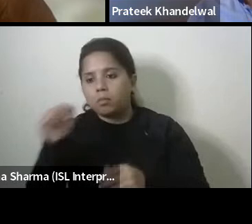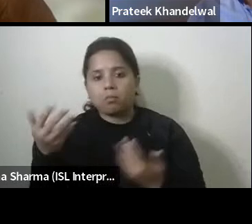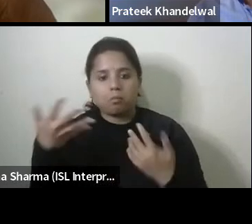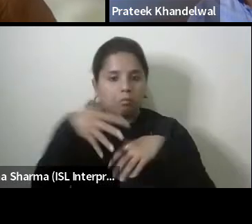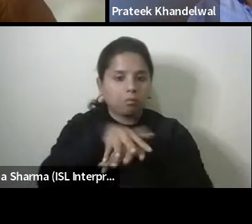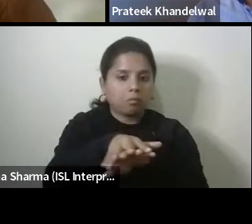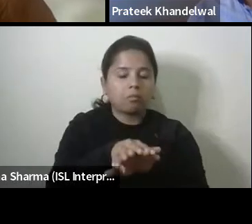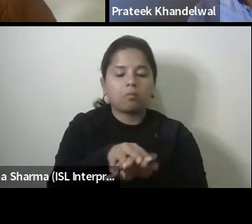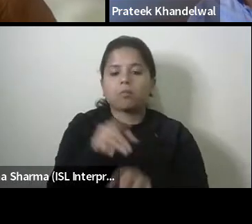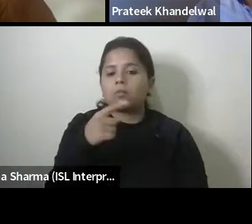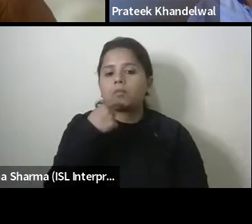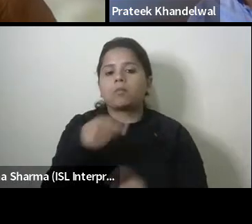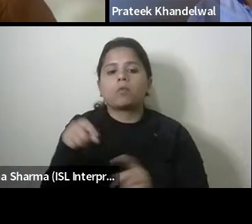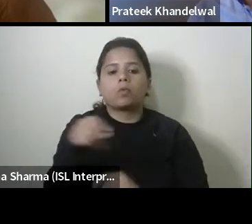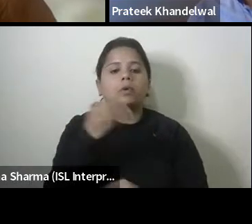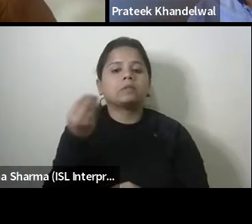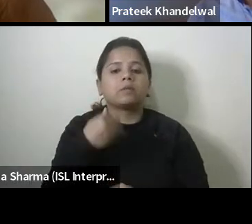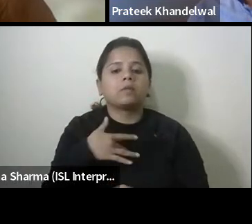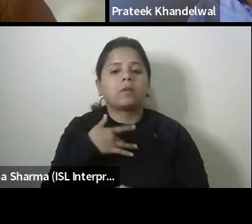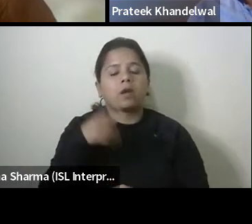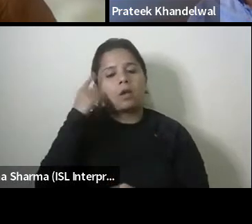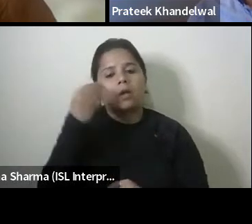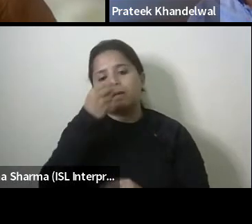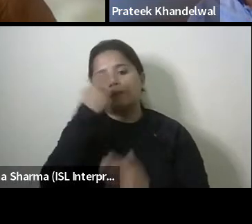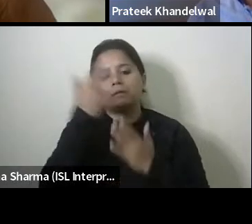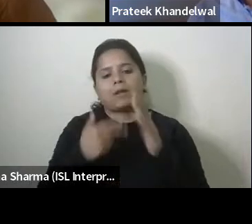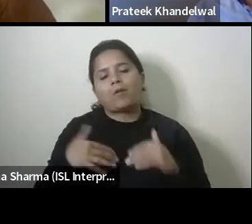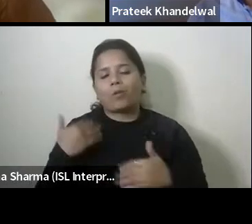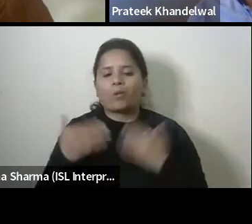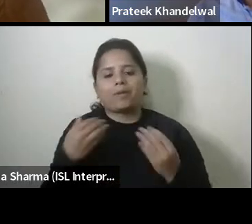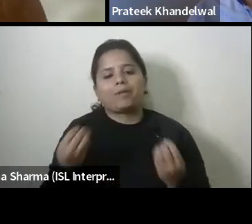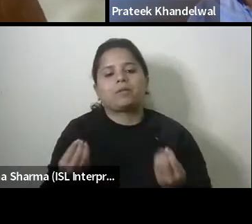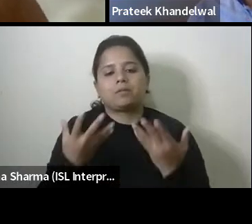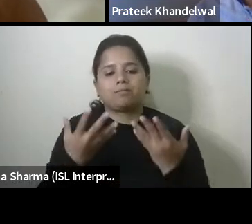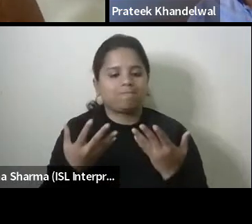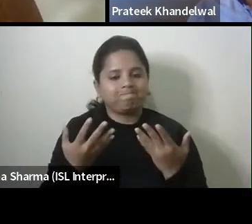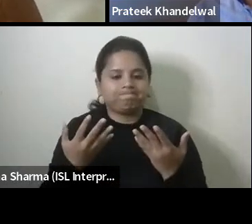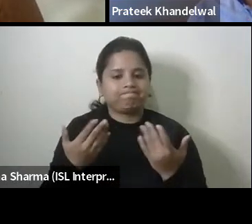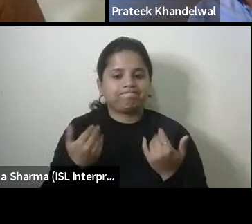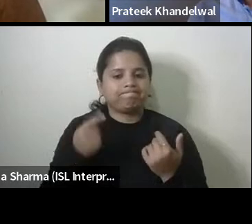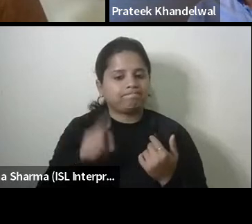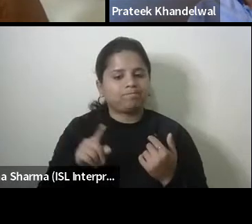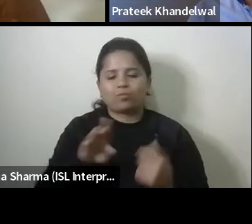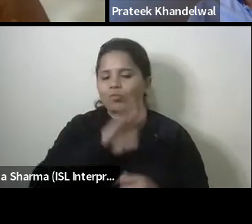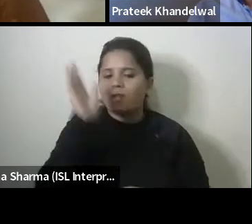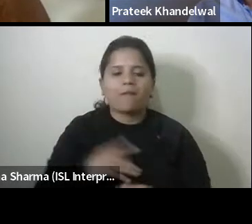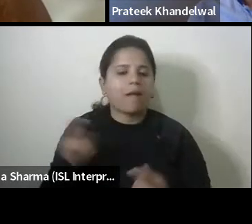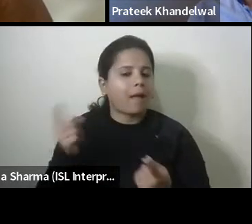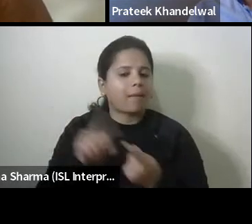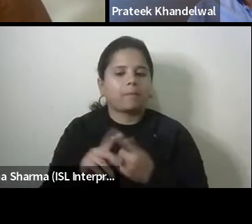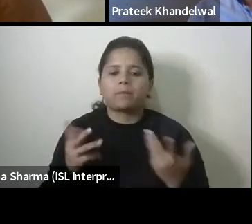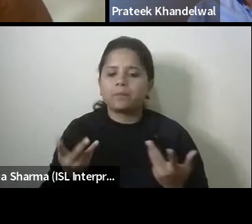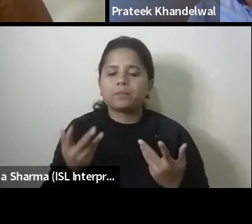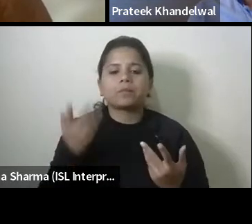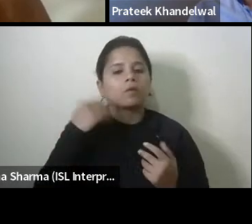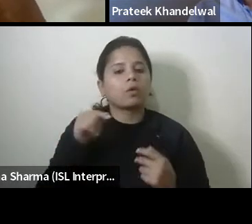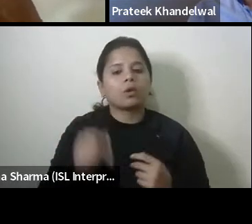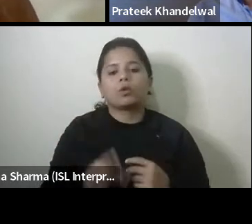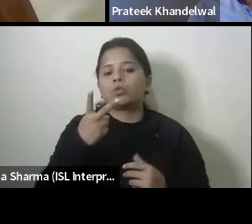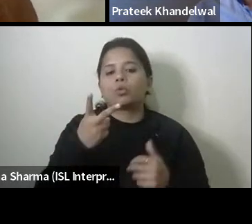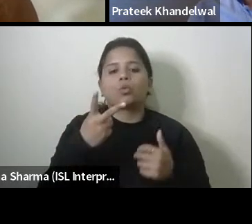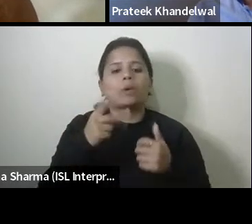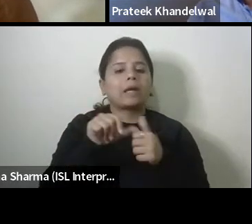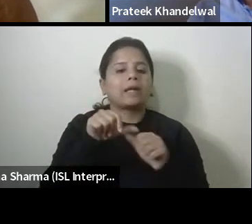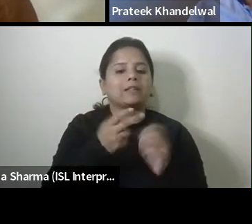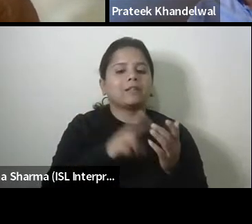not uh it's not something that you may just draw up and you know wish it to happen it will never happen because you know the two agencies are not